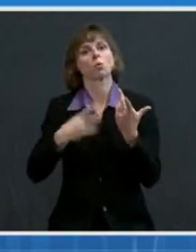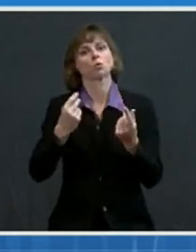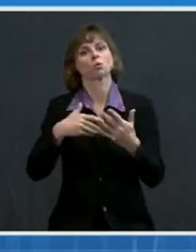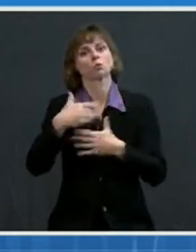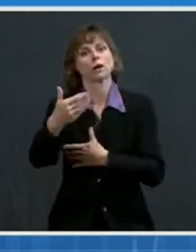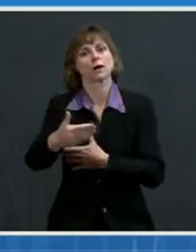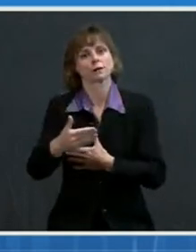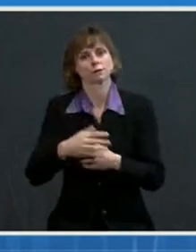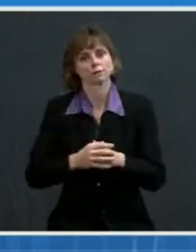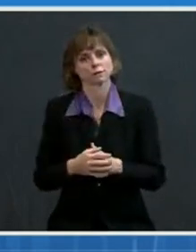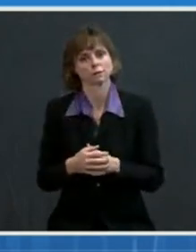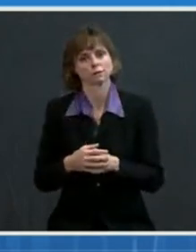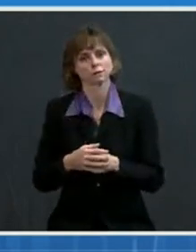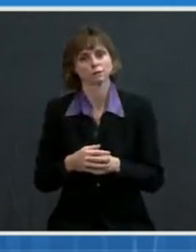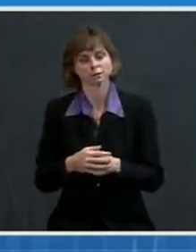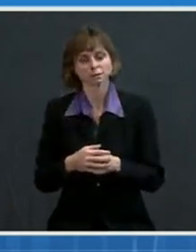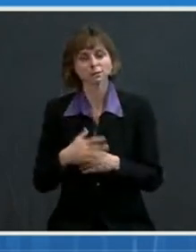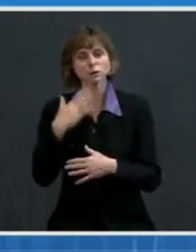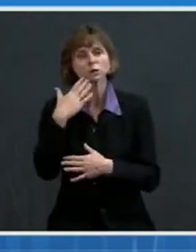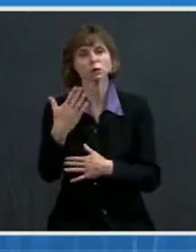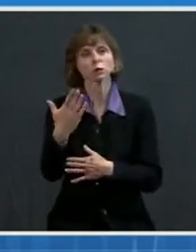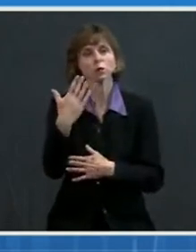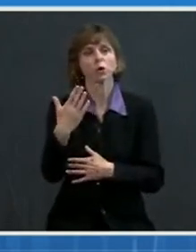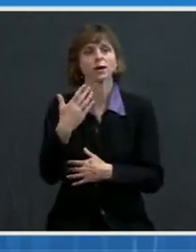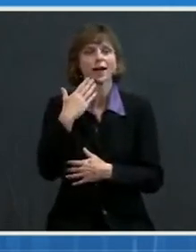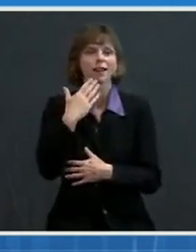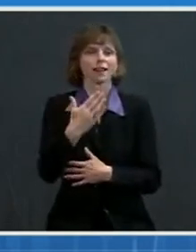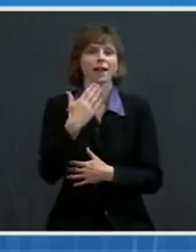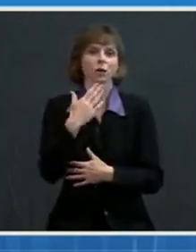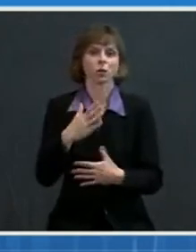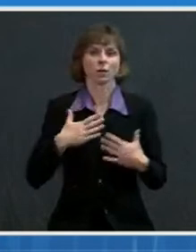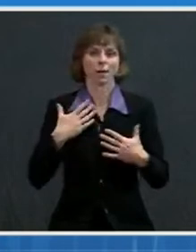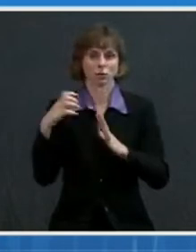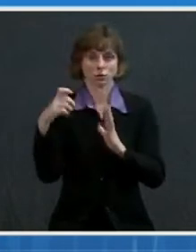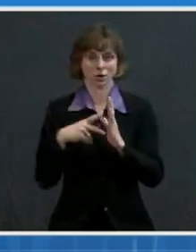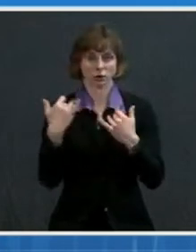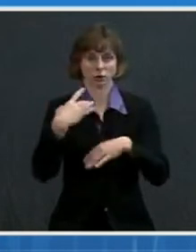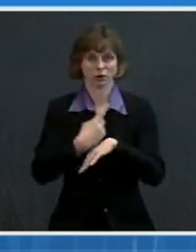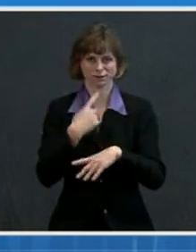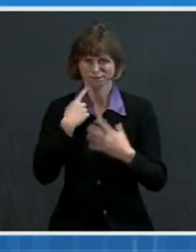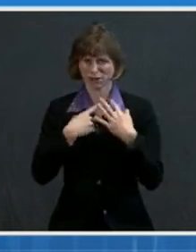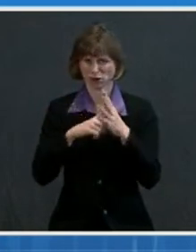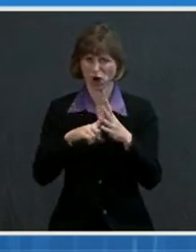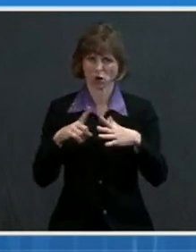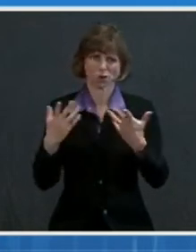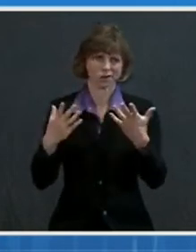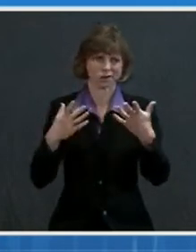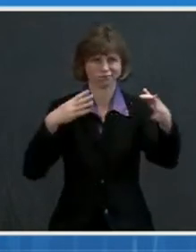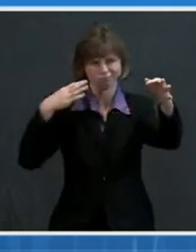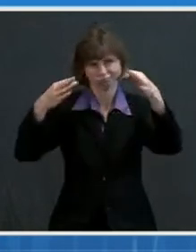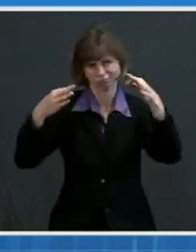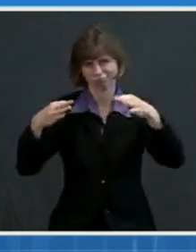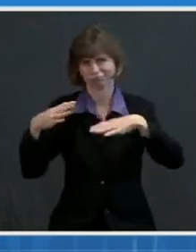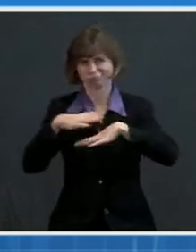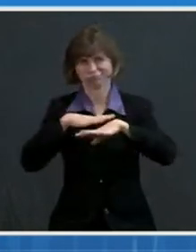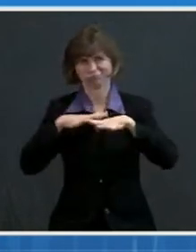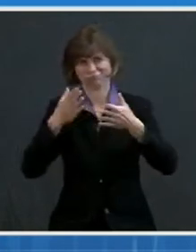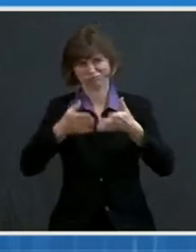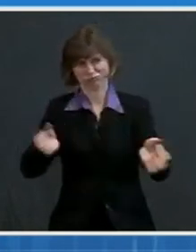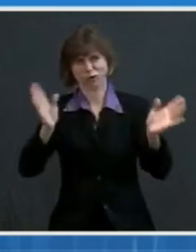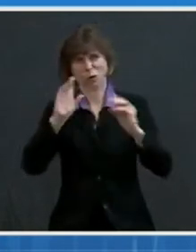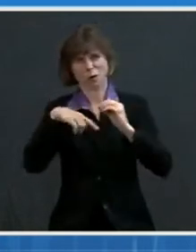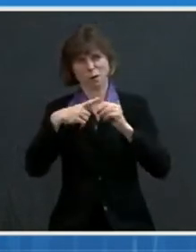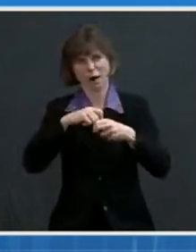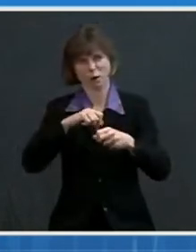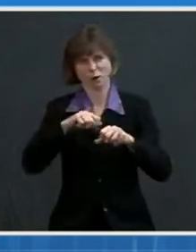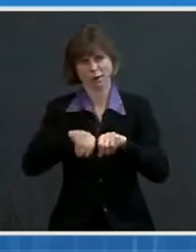Good morning and thank you. I'm glad to be back with you today. Let's get started with an overview of the pandemic. The most recent seven